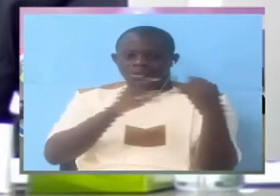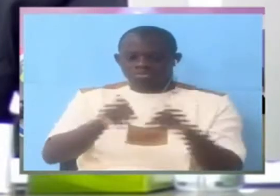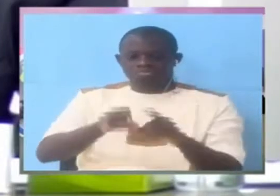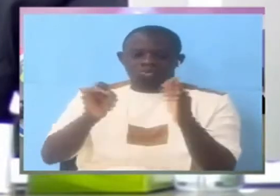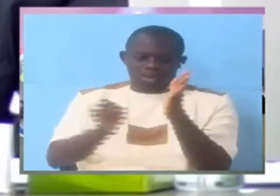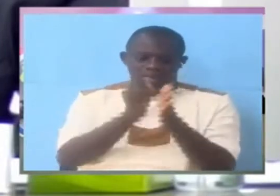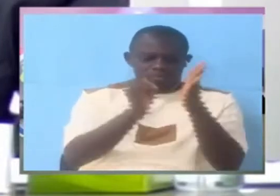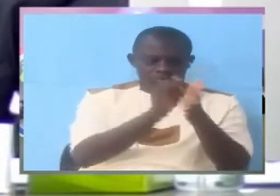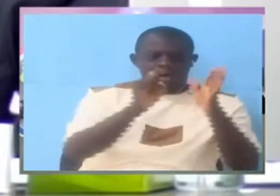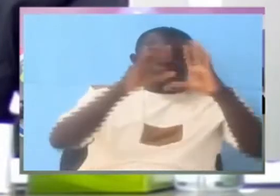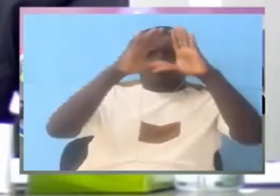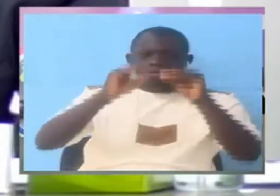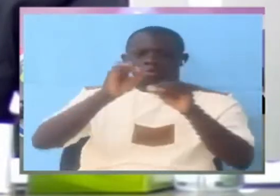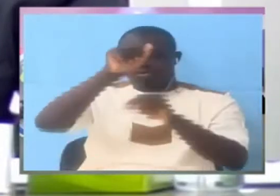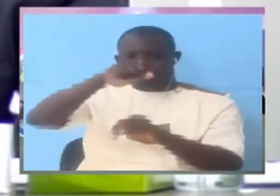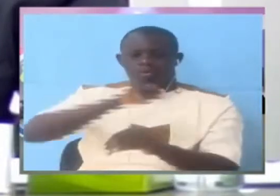Investigations Department?